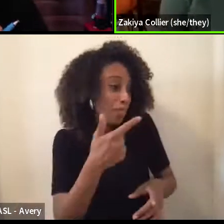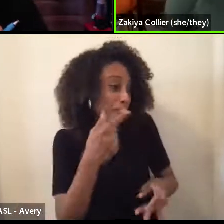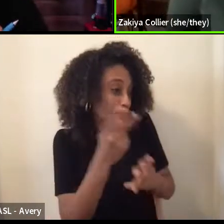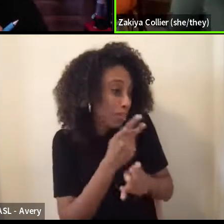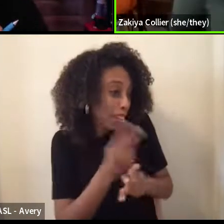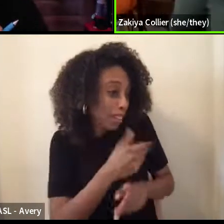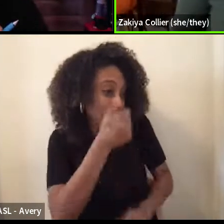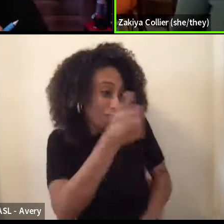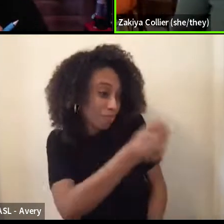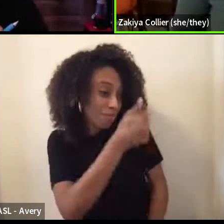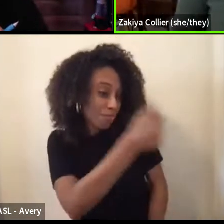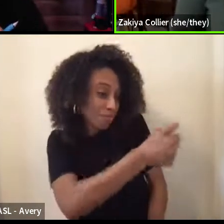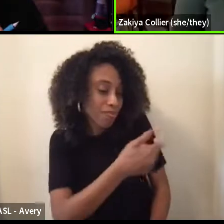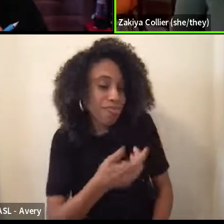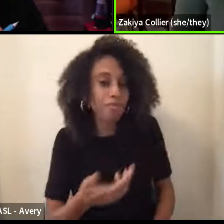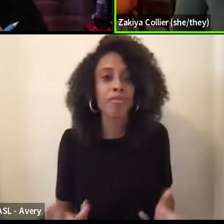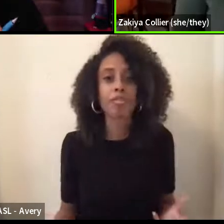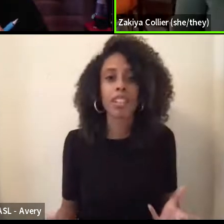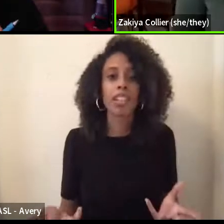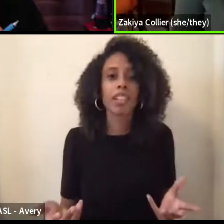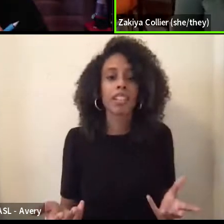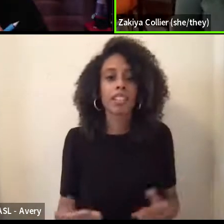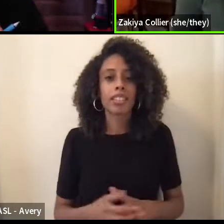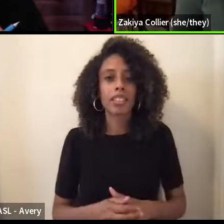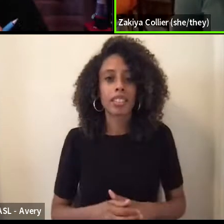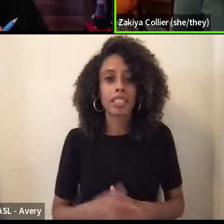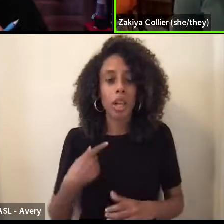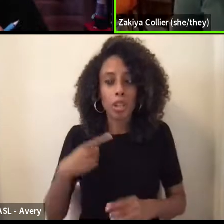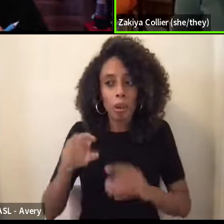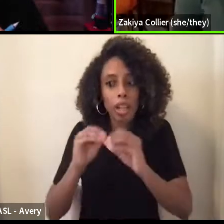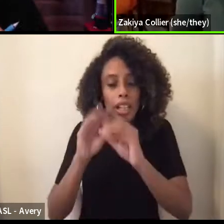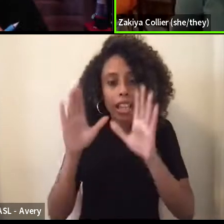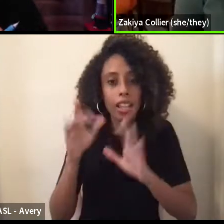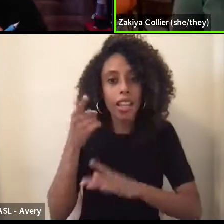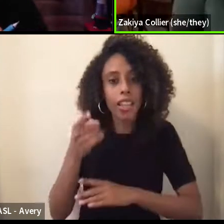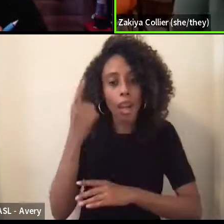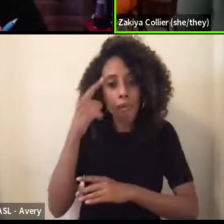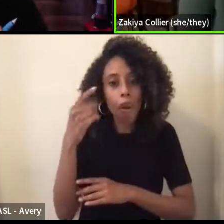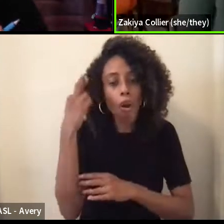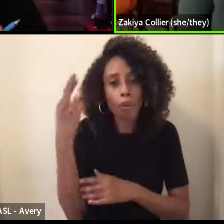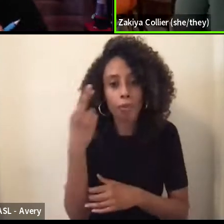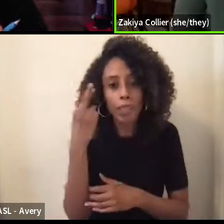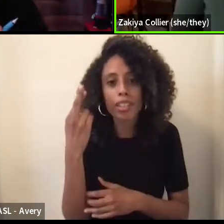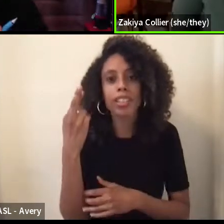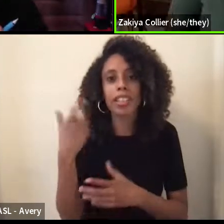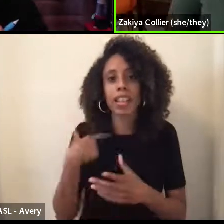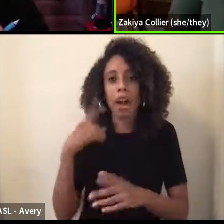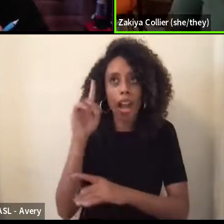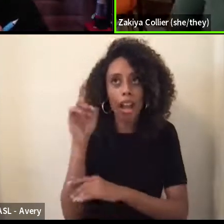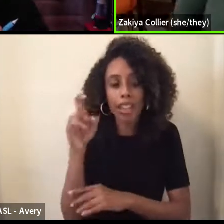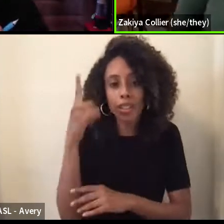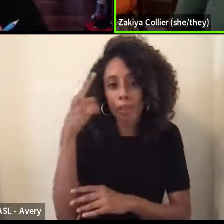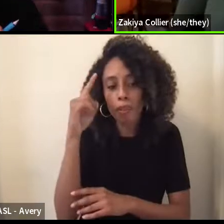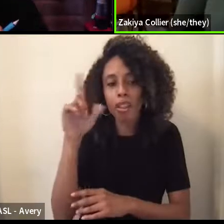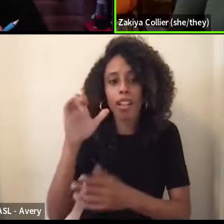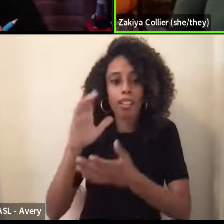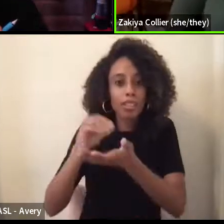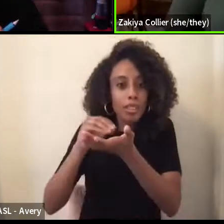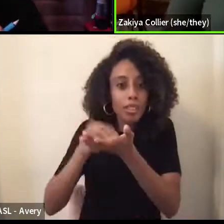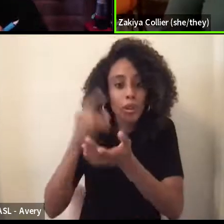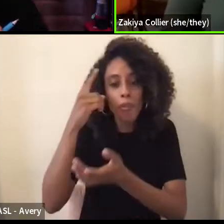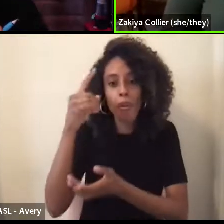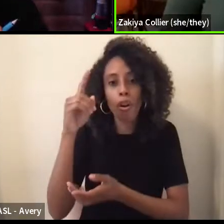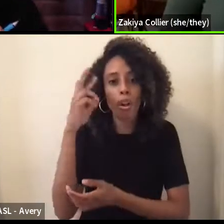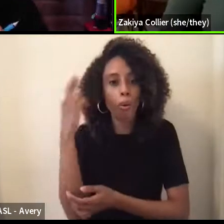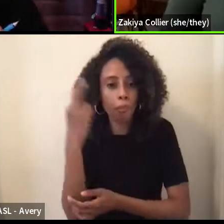own. Um, even though like you, you're clearly there for a reason, right. You're like asking for this documentation for a reason.